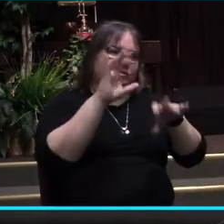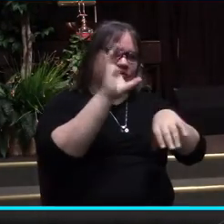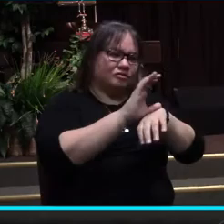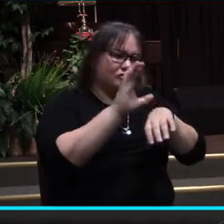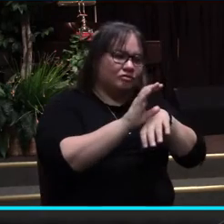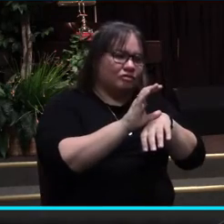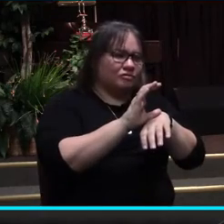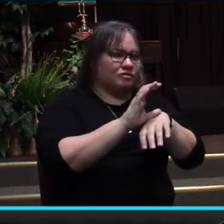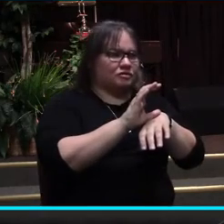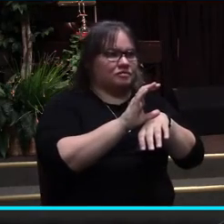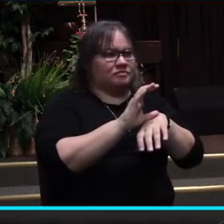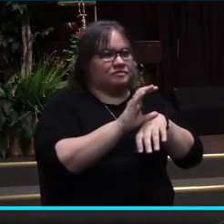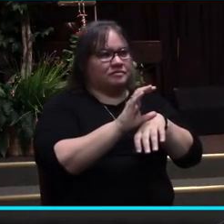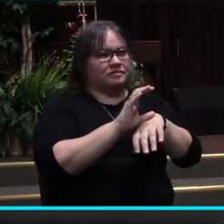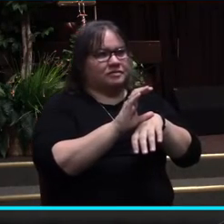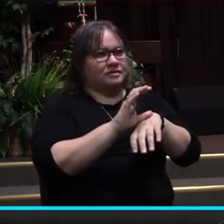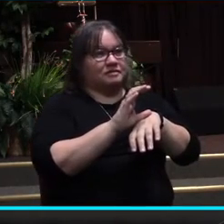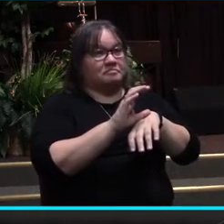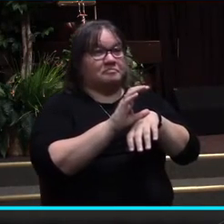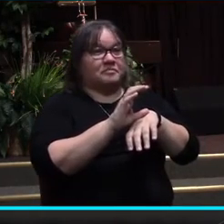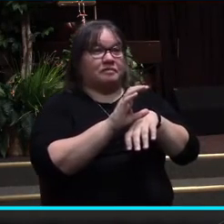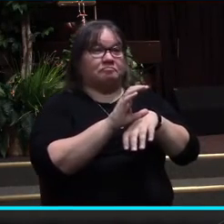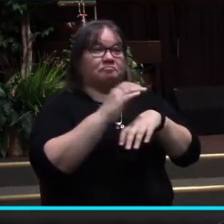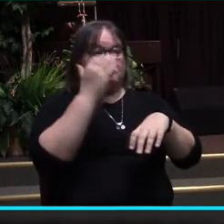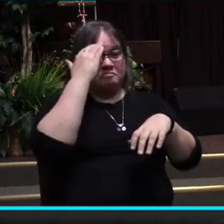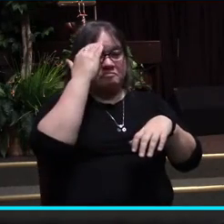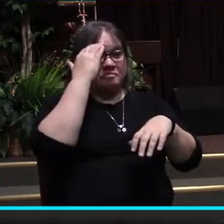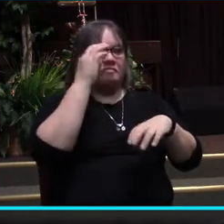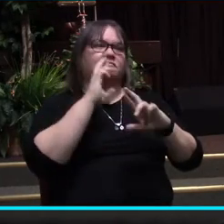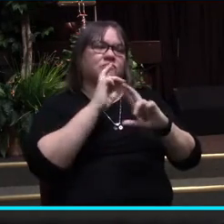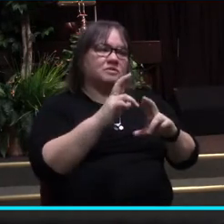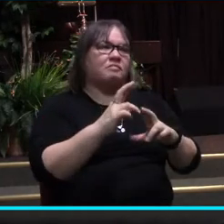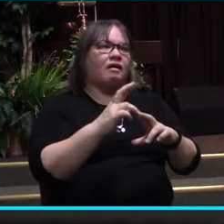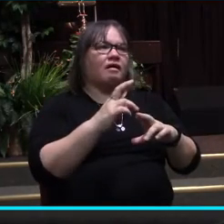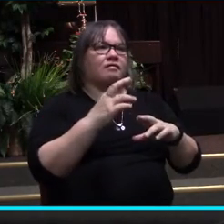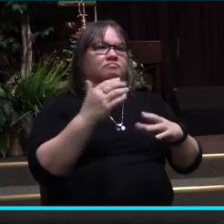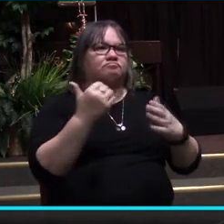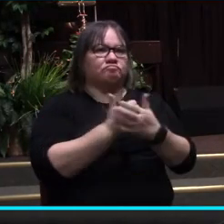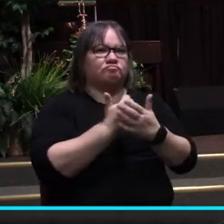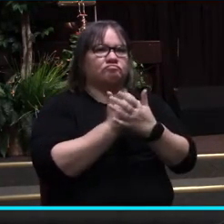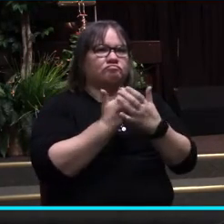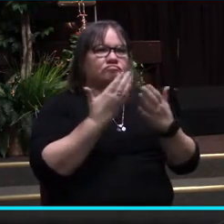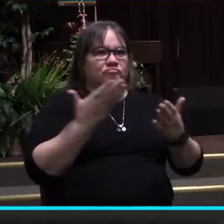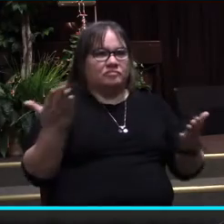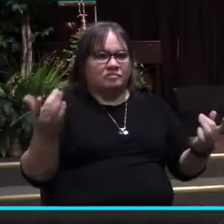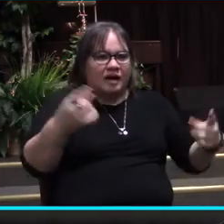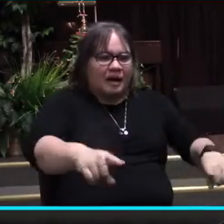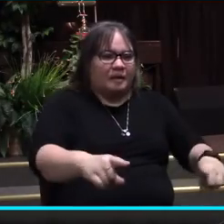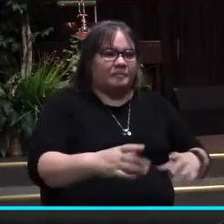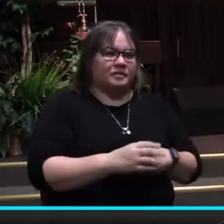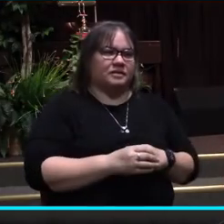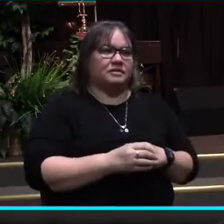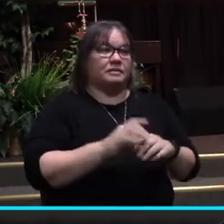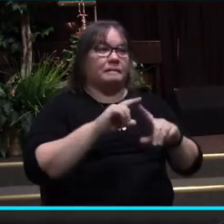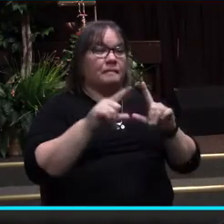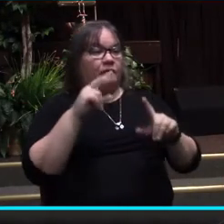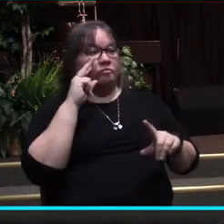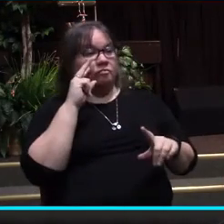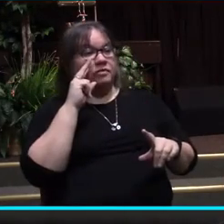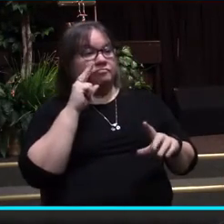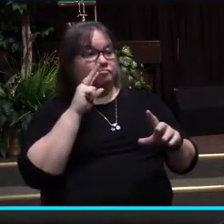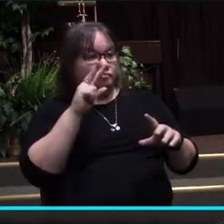respond to current issues and to do so through a biblical lens.